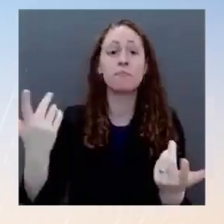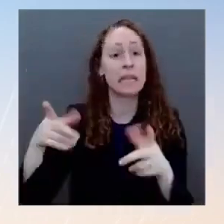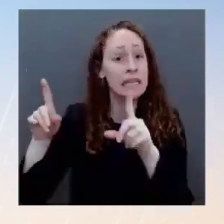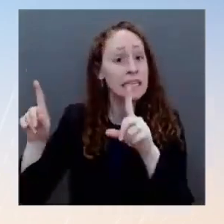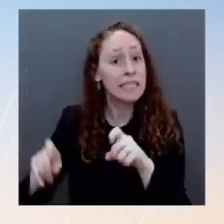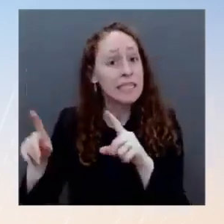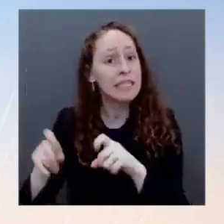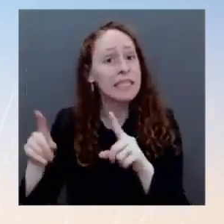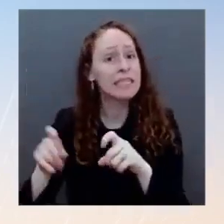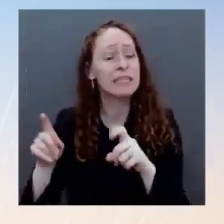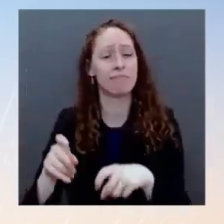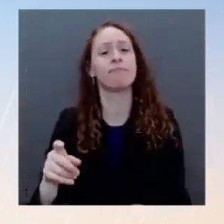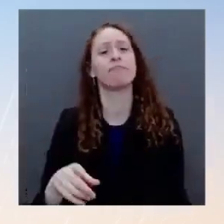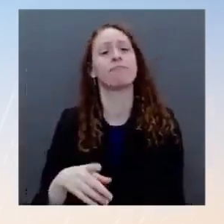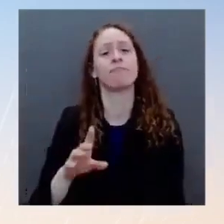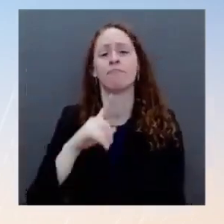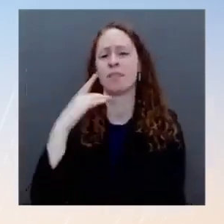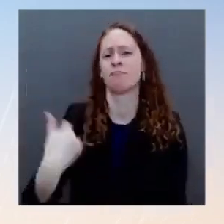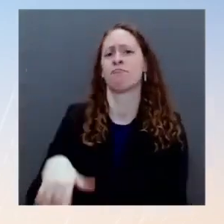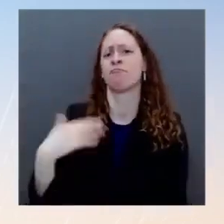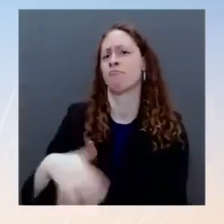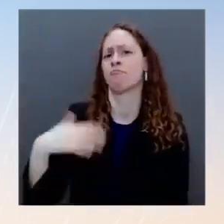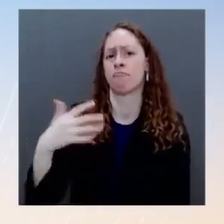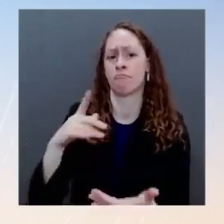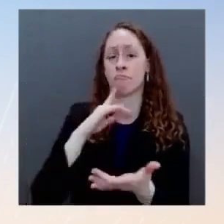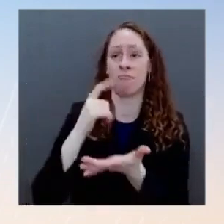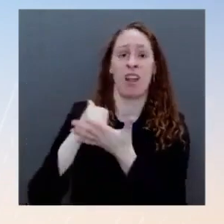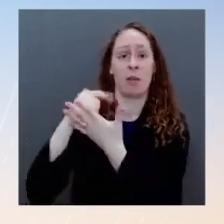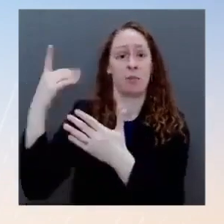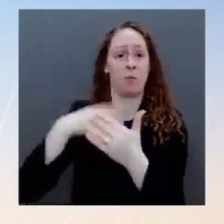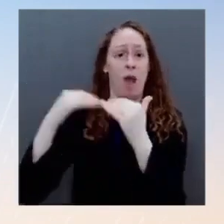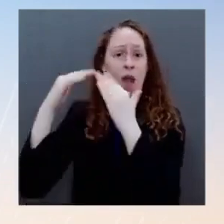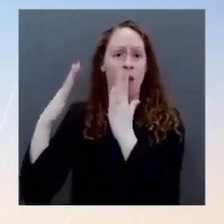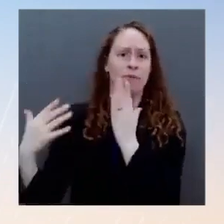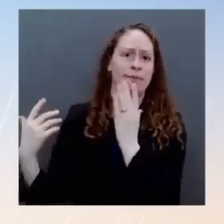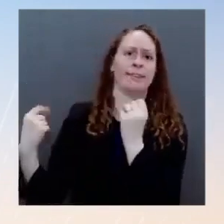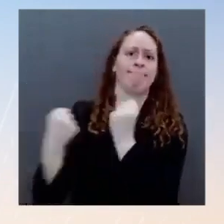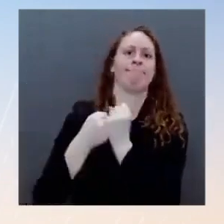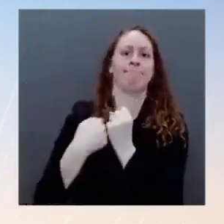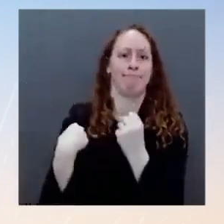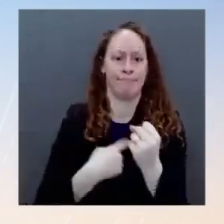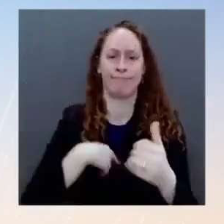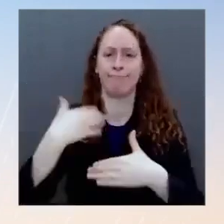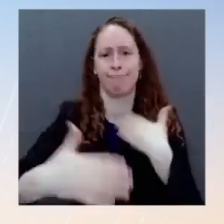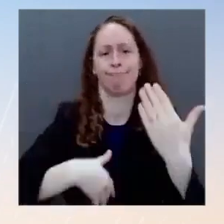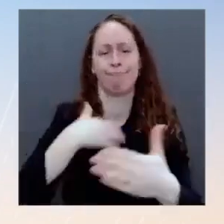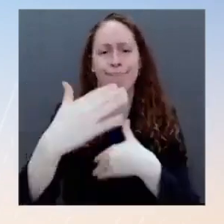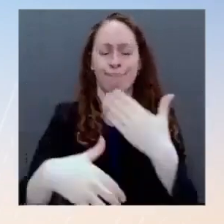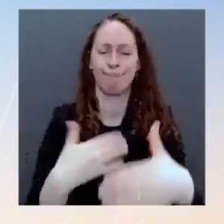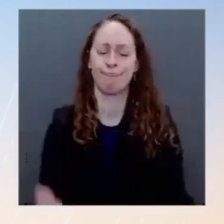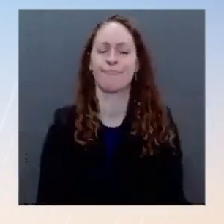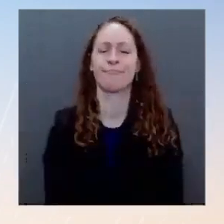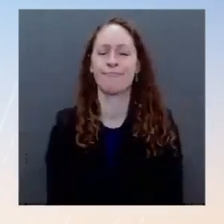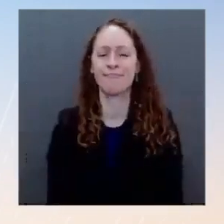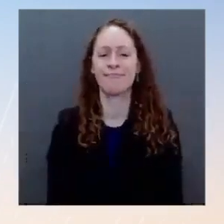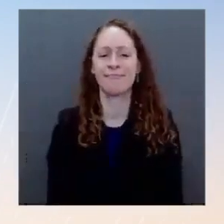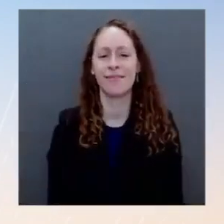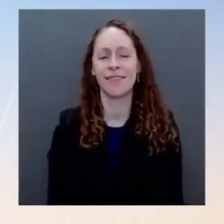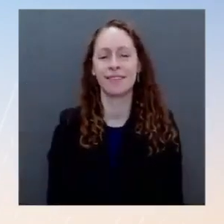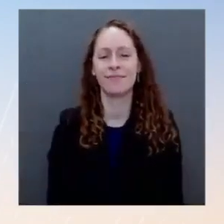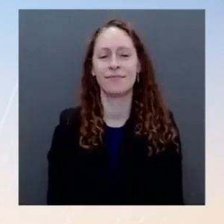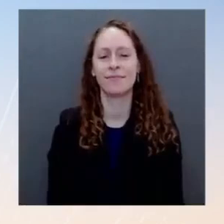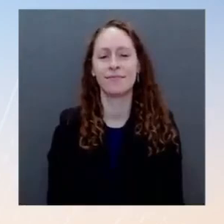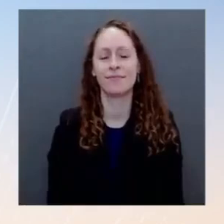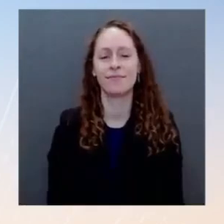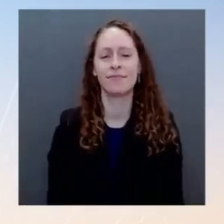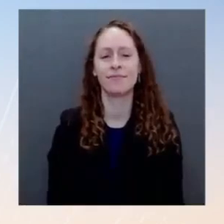This funding, combined with the extraordinary work of DOD, HHS, and our other federal partners, has enabled states and